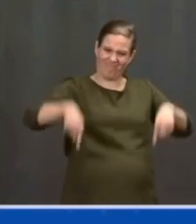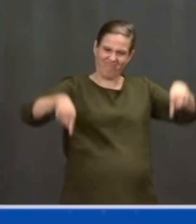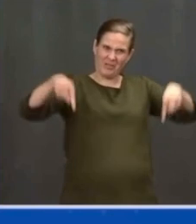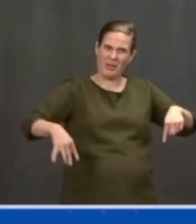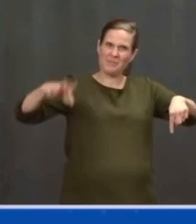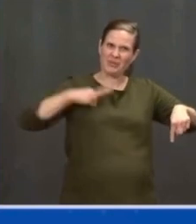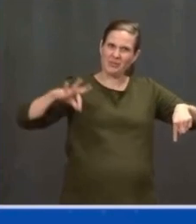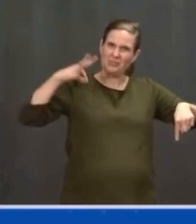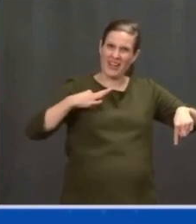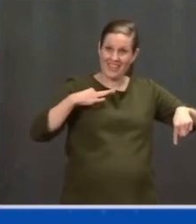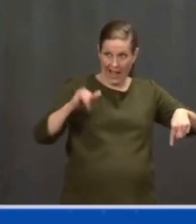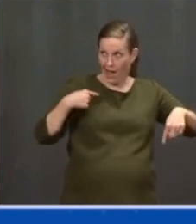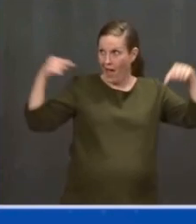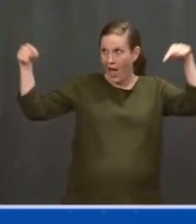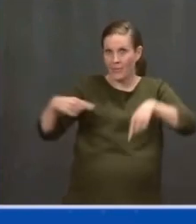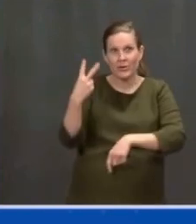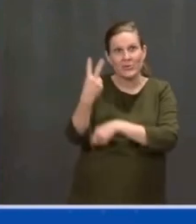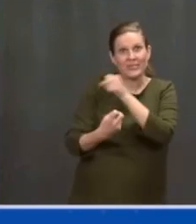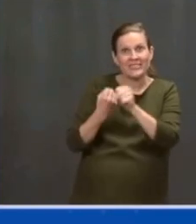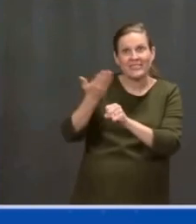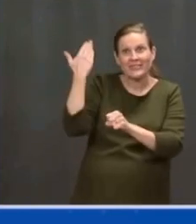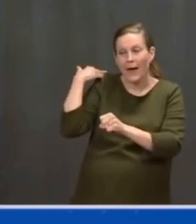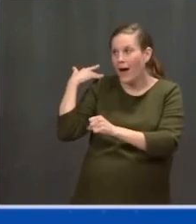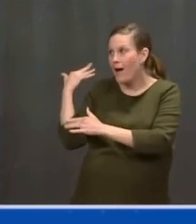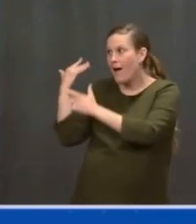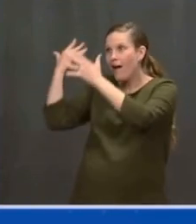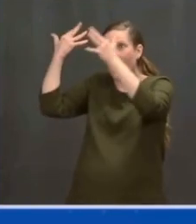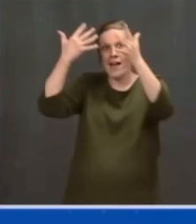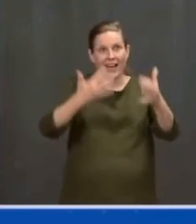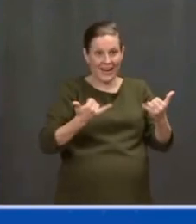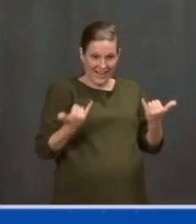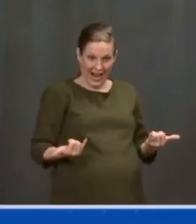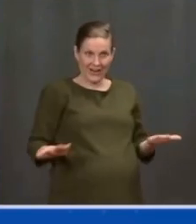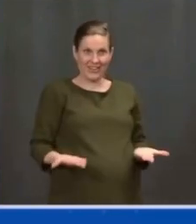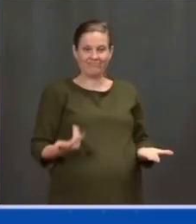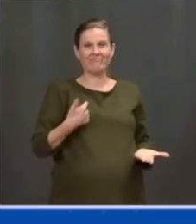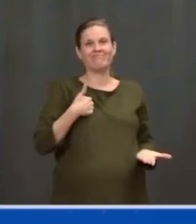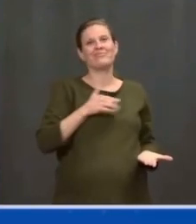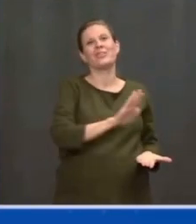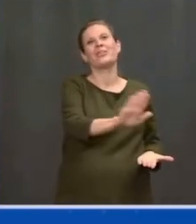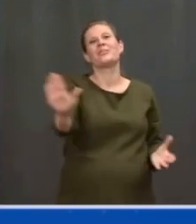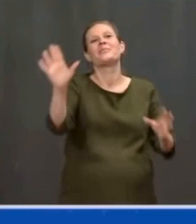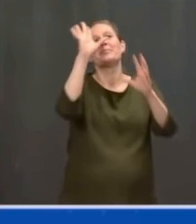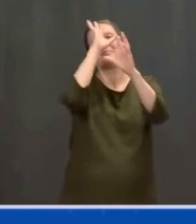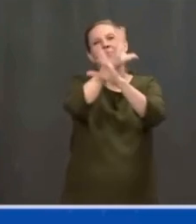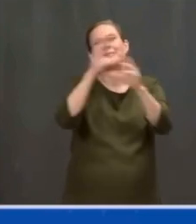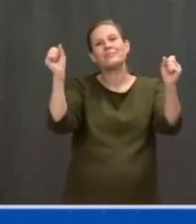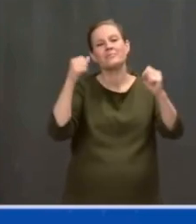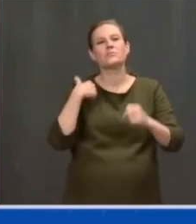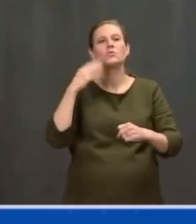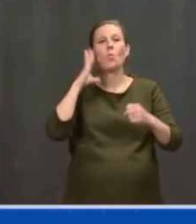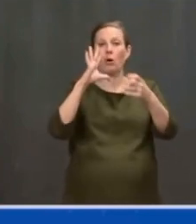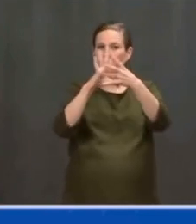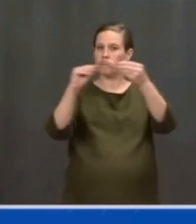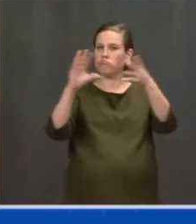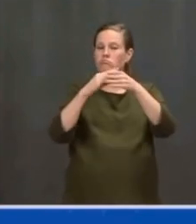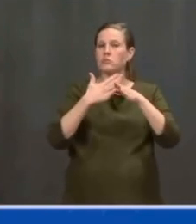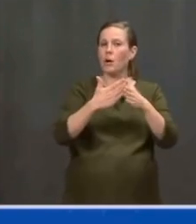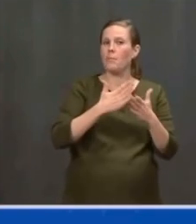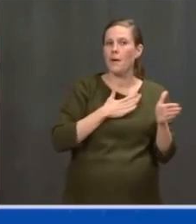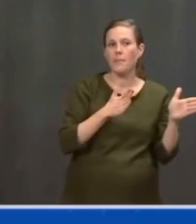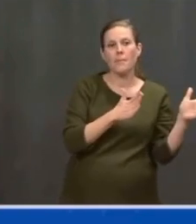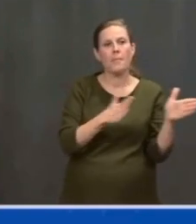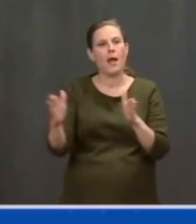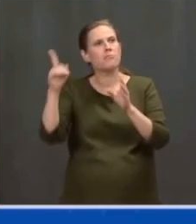the vision of how I believe we do that, rebuild the backbone of America. It's a vision not seen